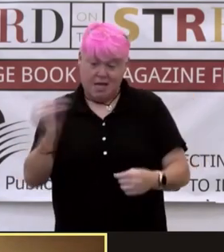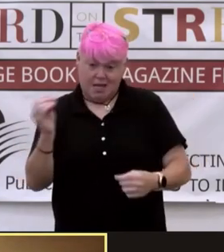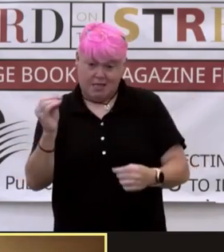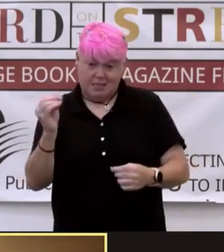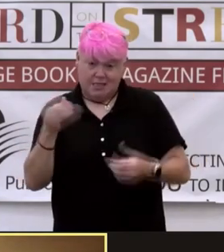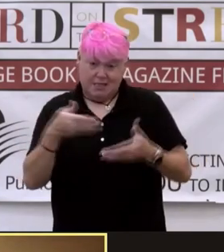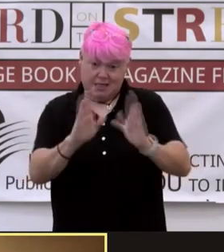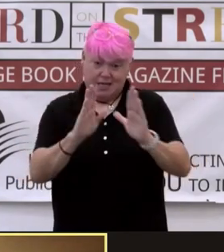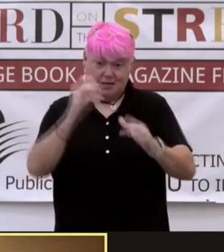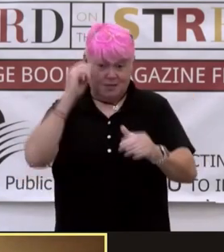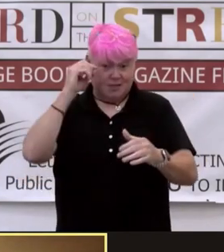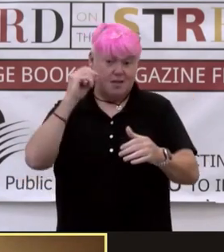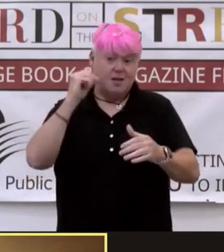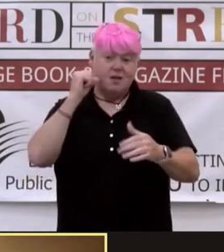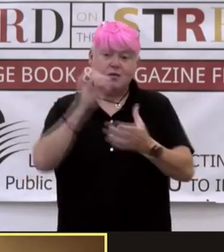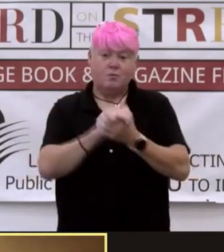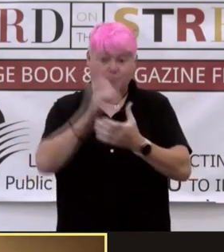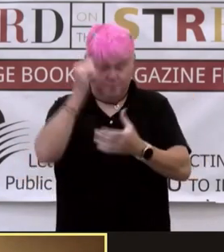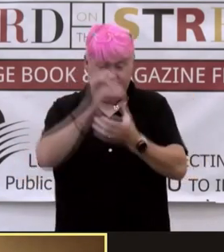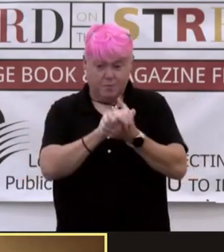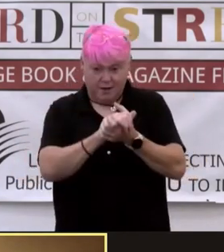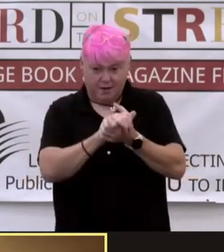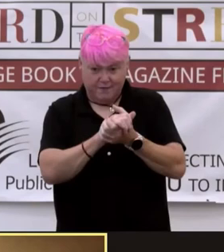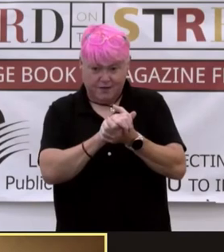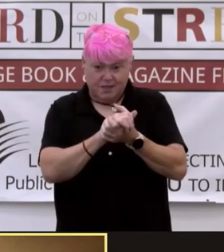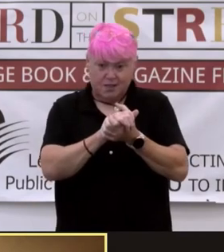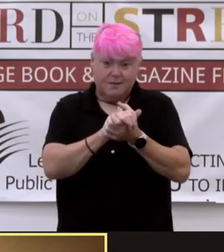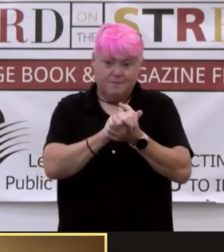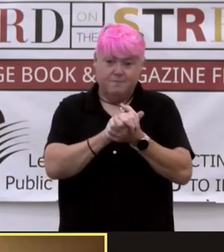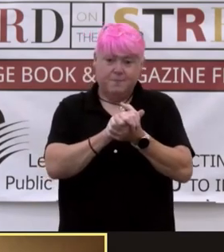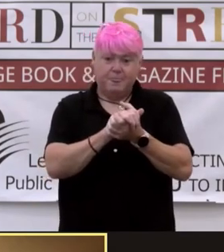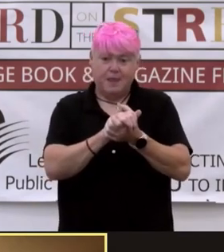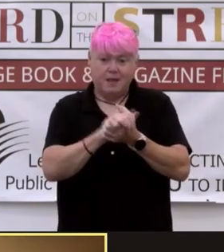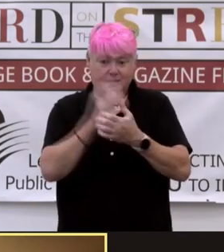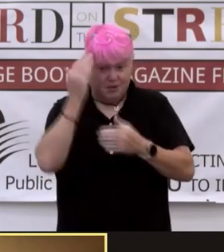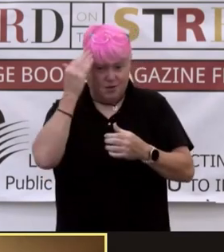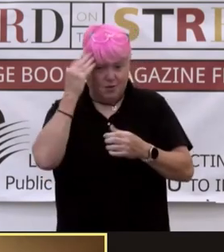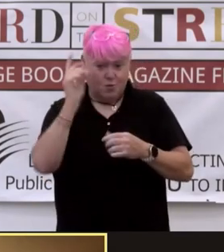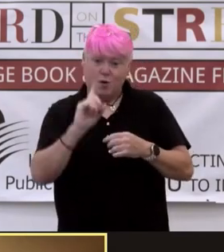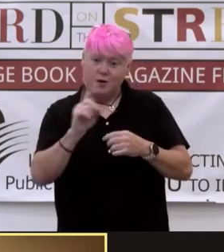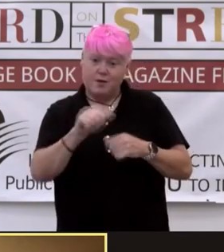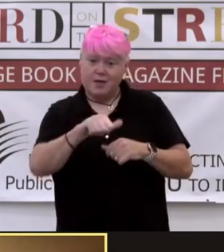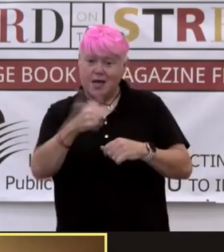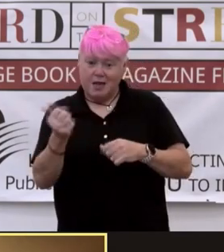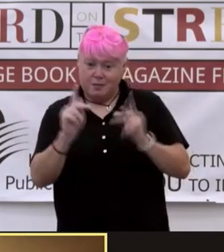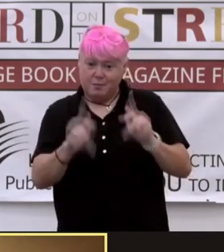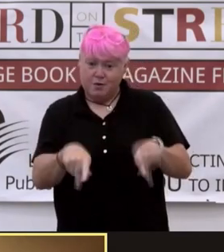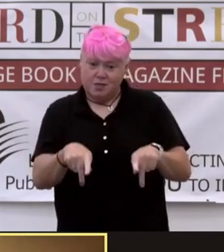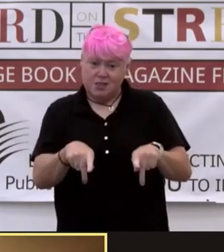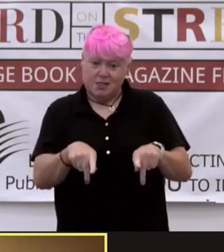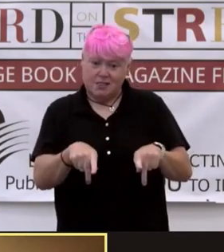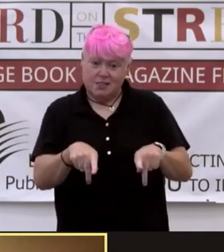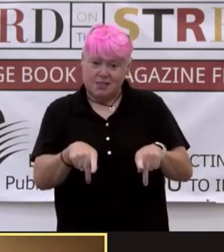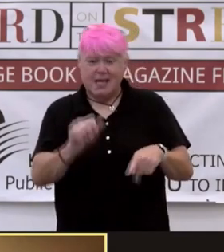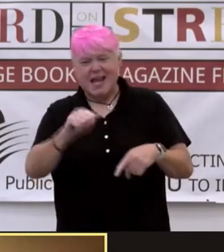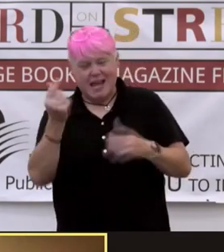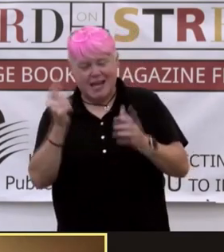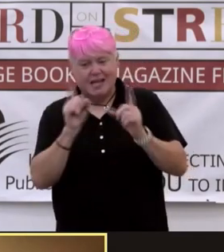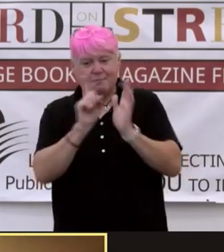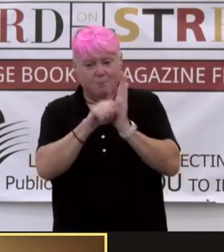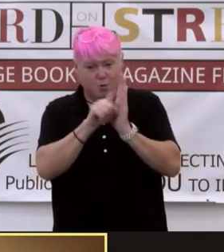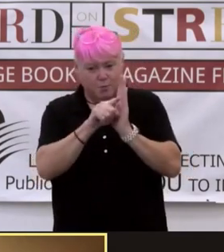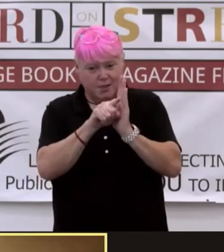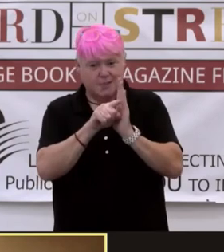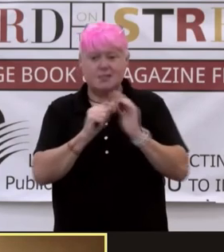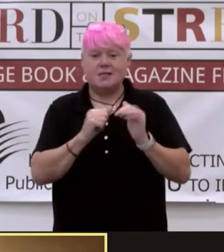wife and the husband or the husband, whatever, to know where the other one is at any moment, just in case they have to